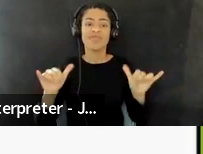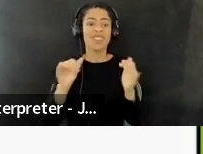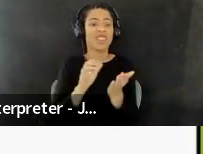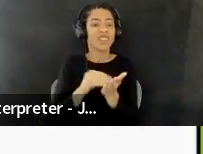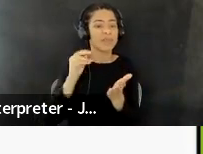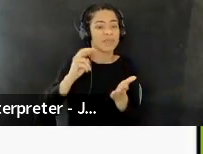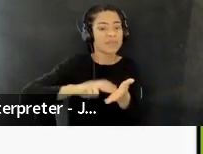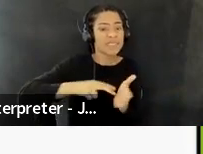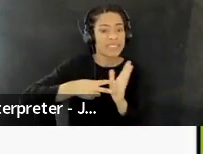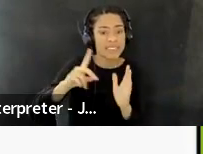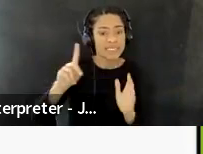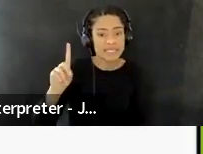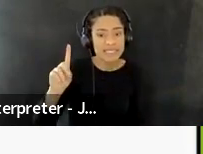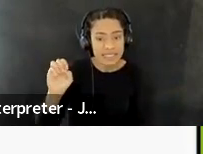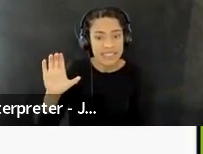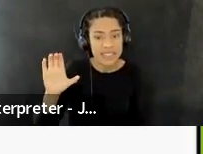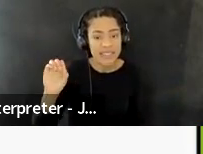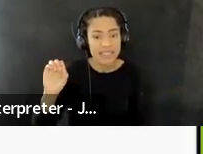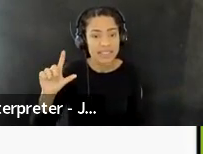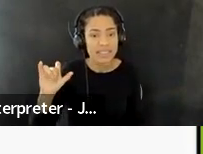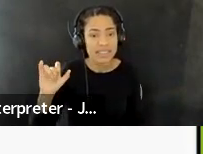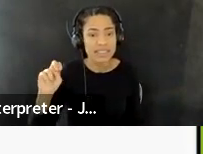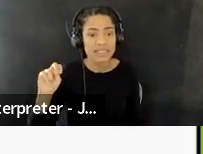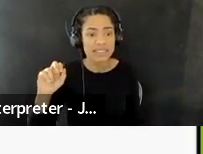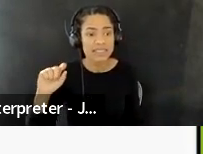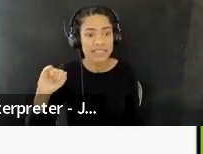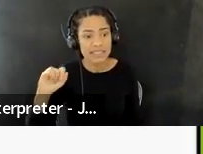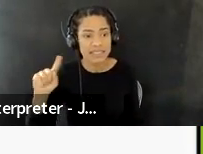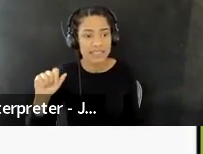means. Um, and understanding,